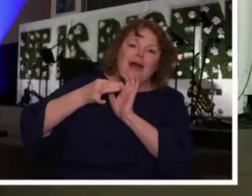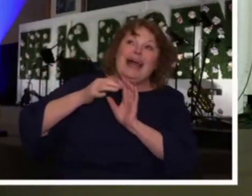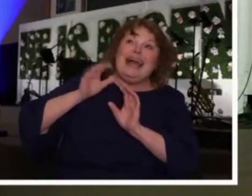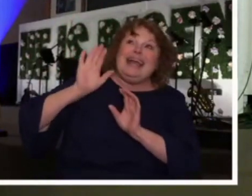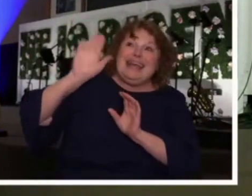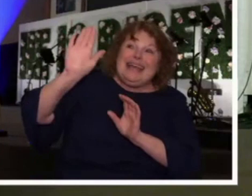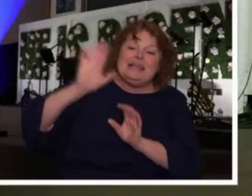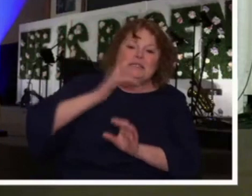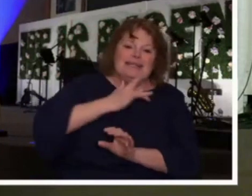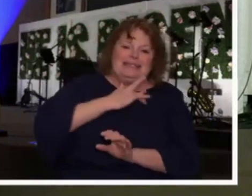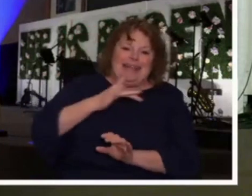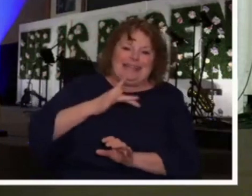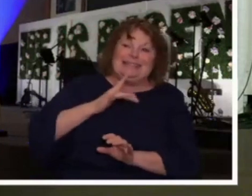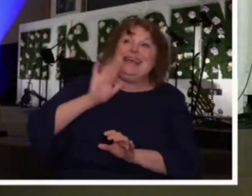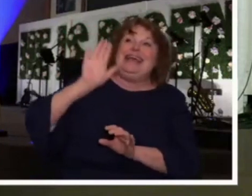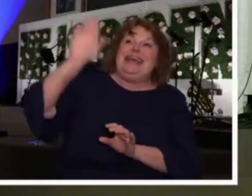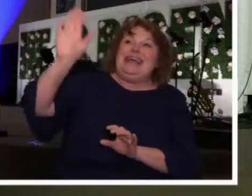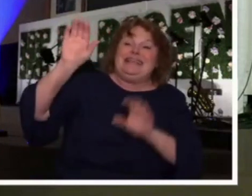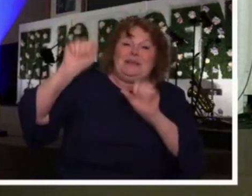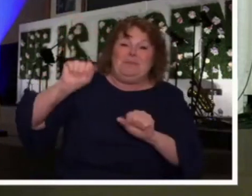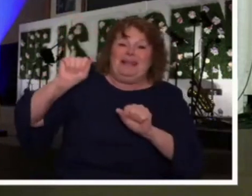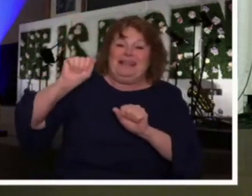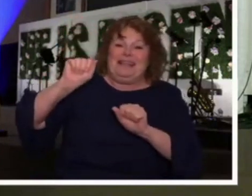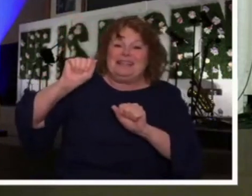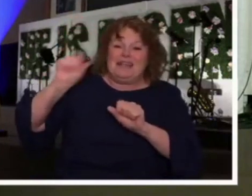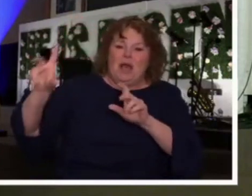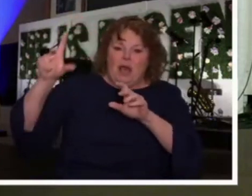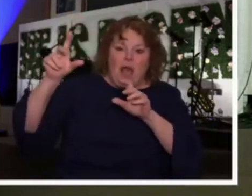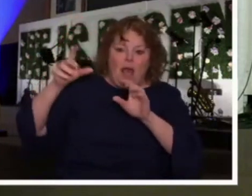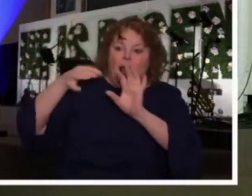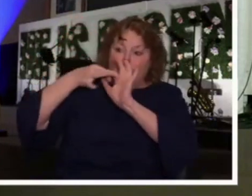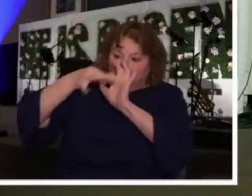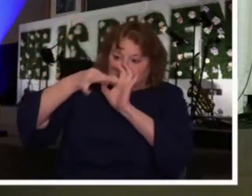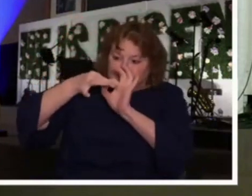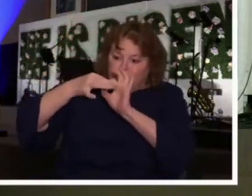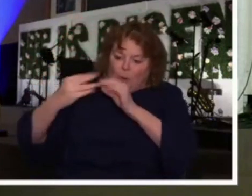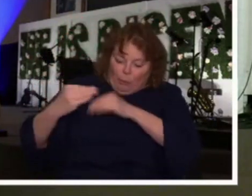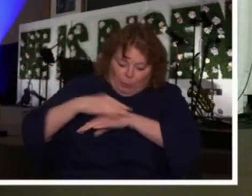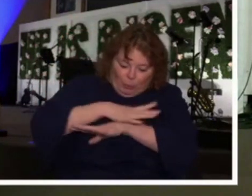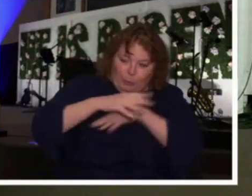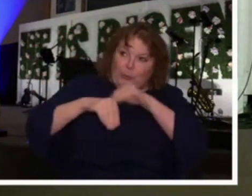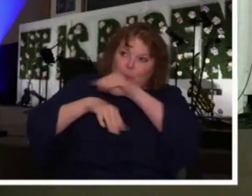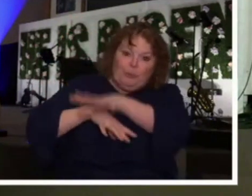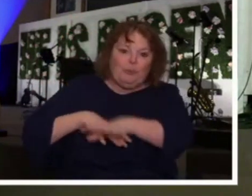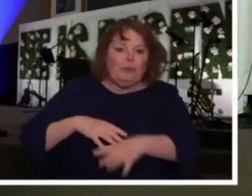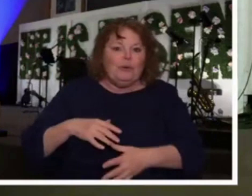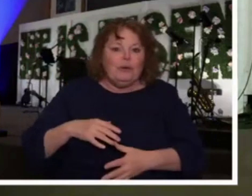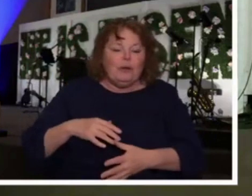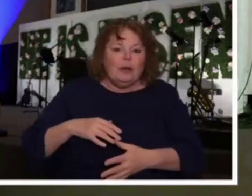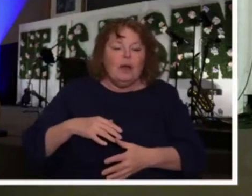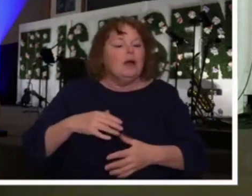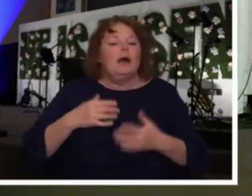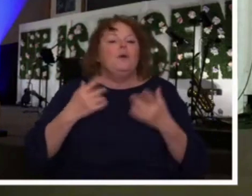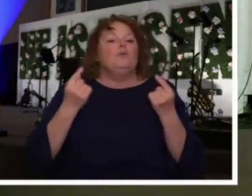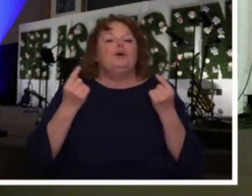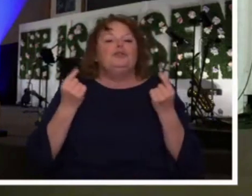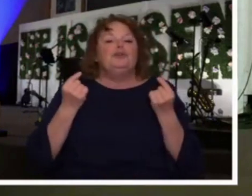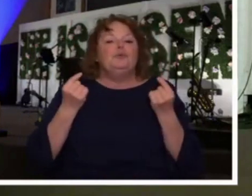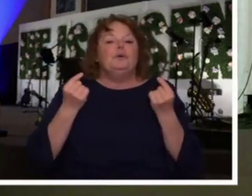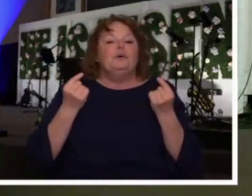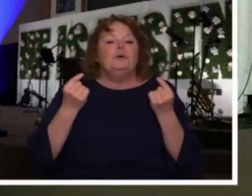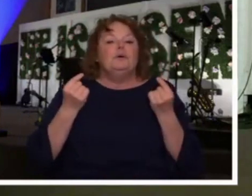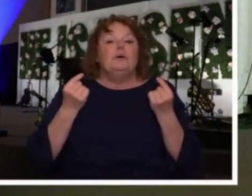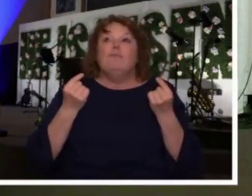His attributes flow without disruption through His Holy Spirit through your spirit. And the only thing that you need to do is